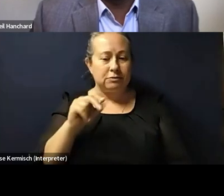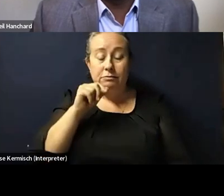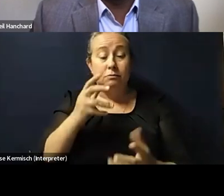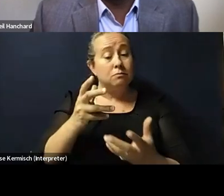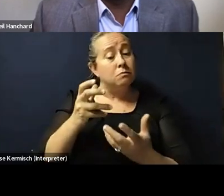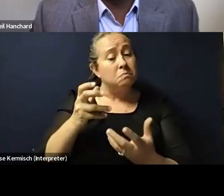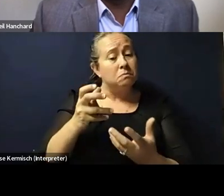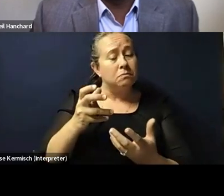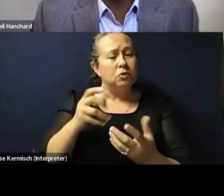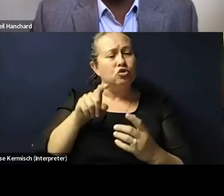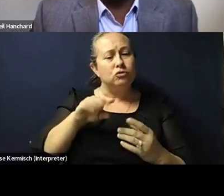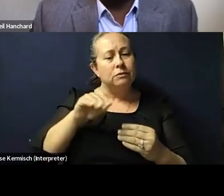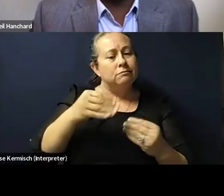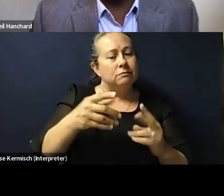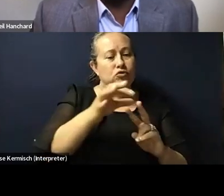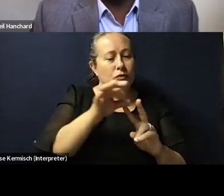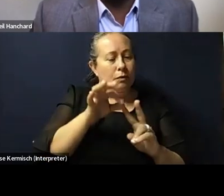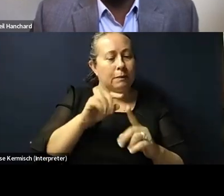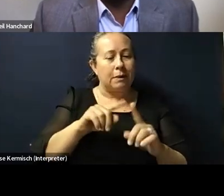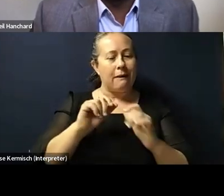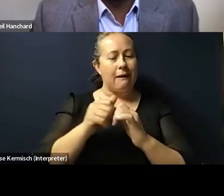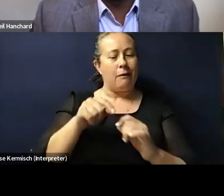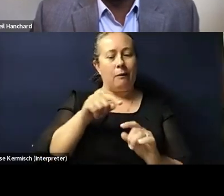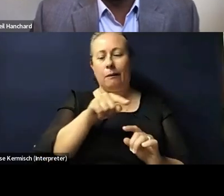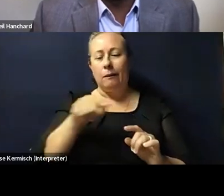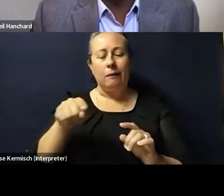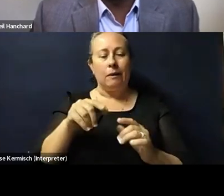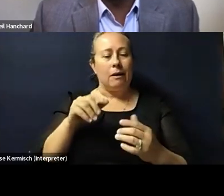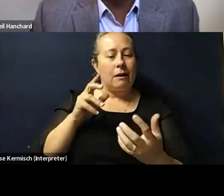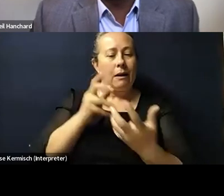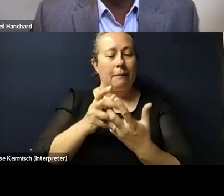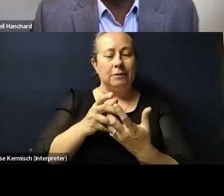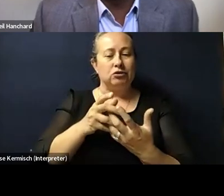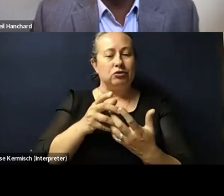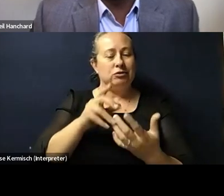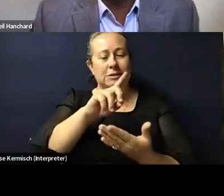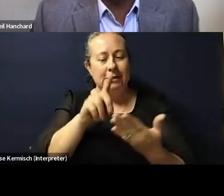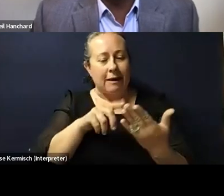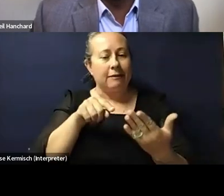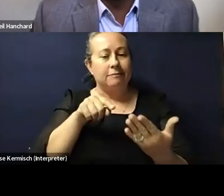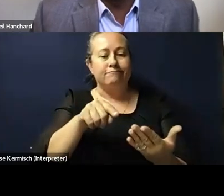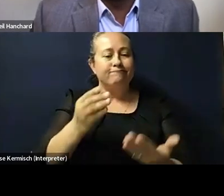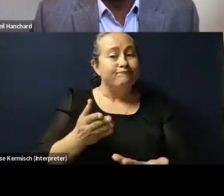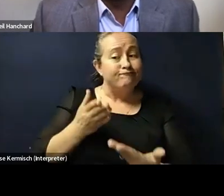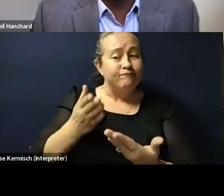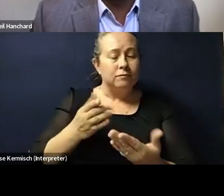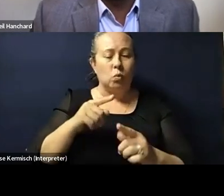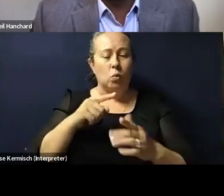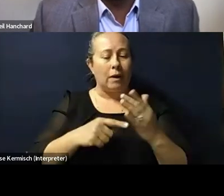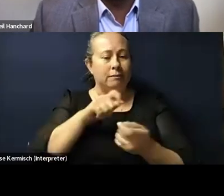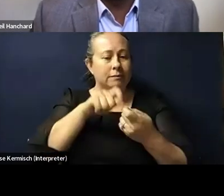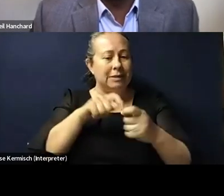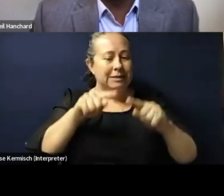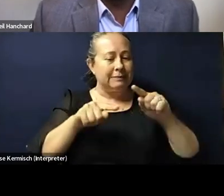should be given as a choice, but, you know, how those get designed, um, what exactly, what exactly the difference is,